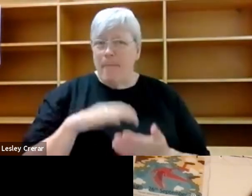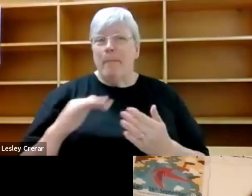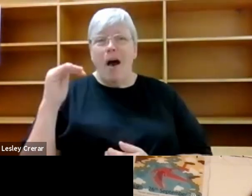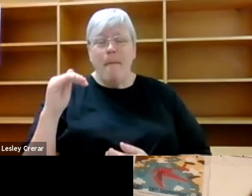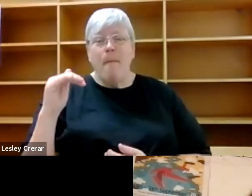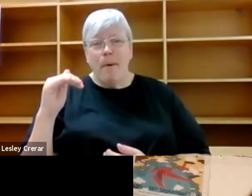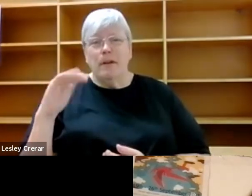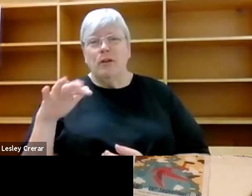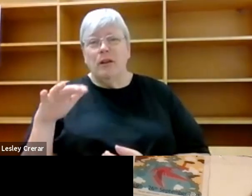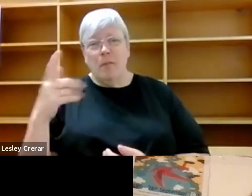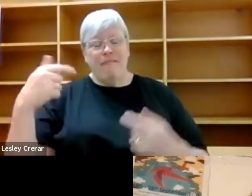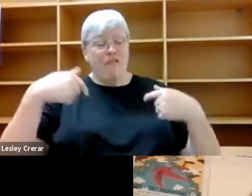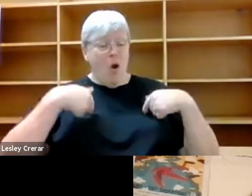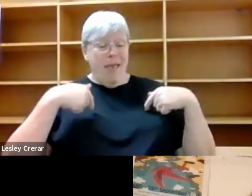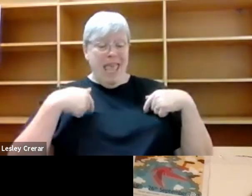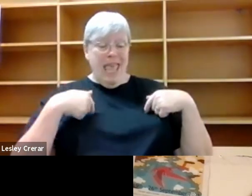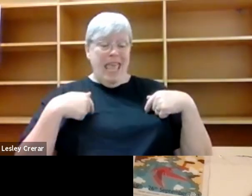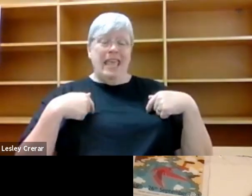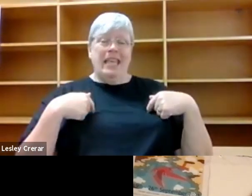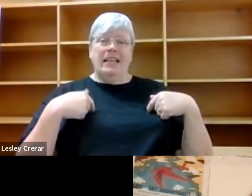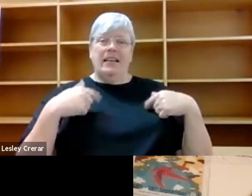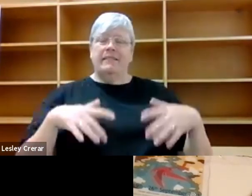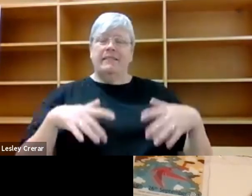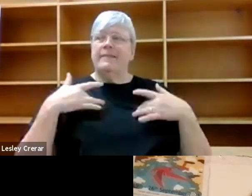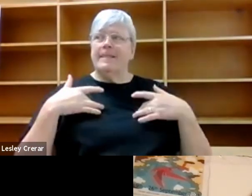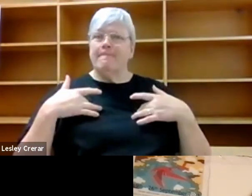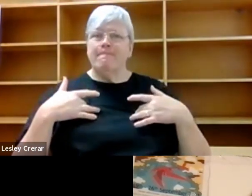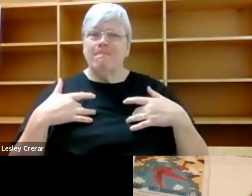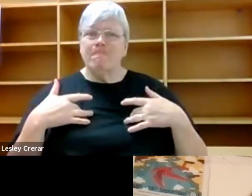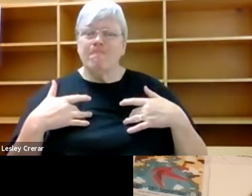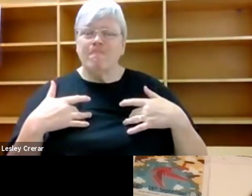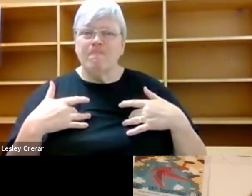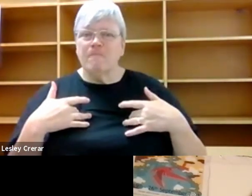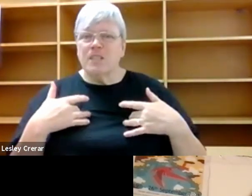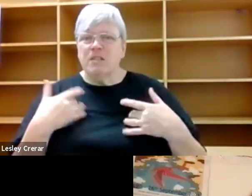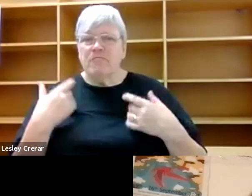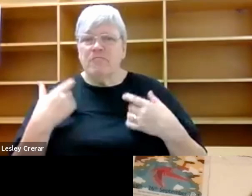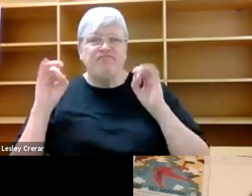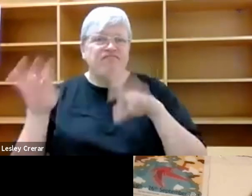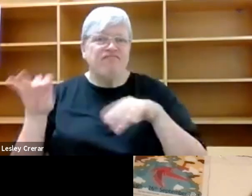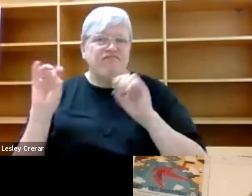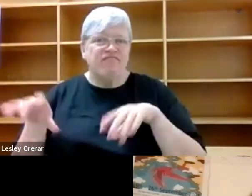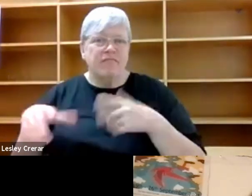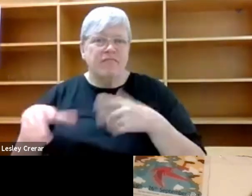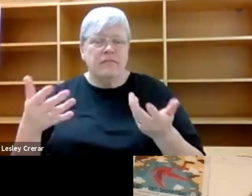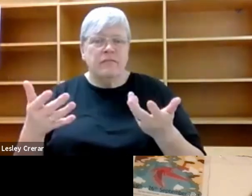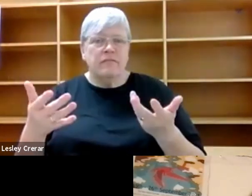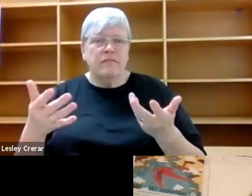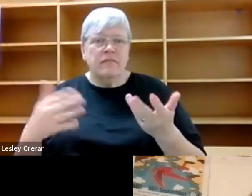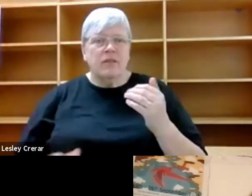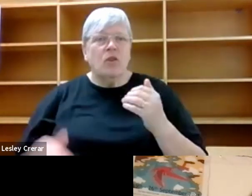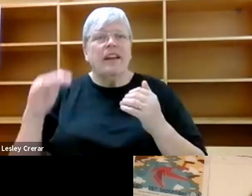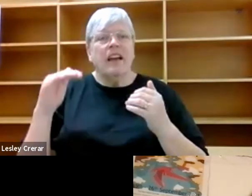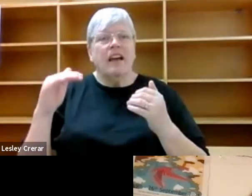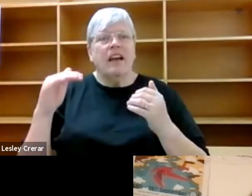for me, it really came from this place of feeling like I hadn't, I had sort of given it short shrift in so much of my life and in my growing up. And so being able